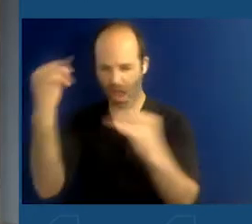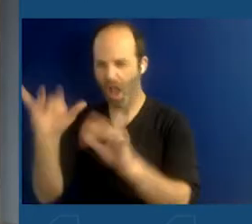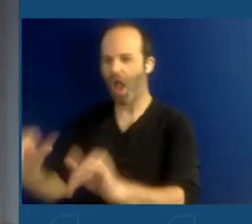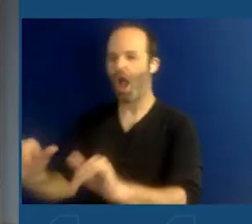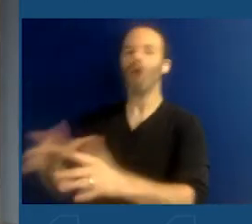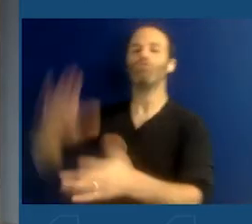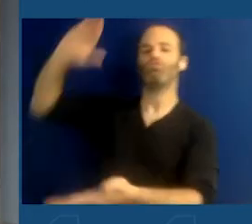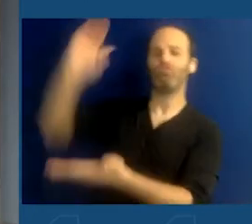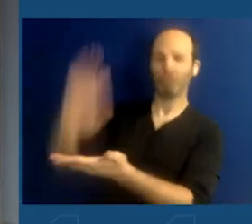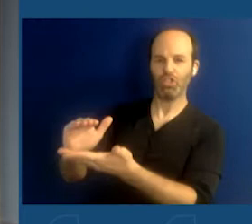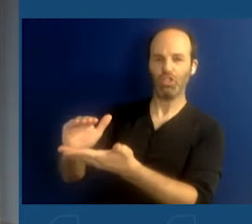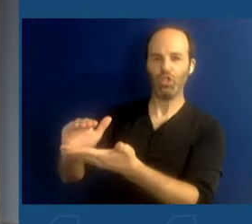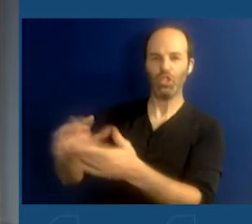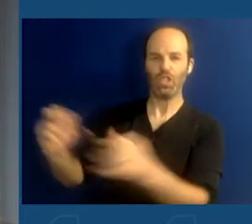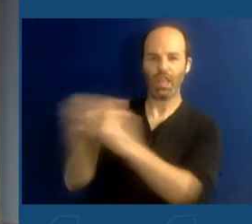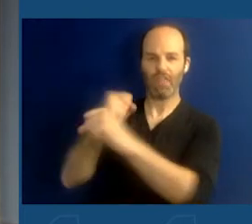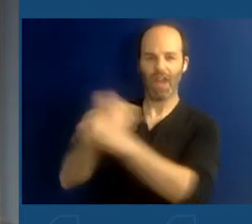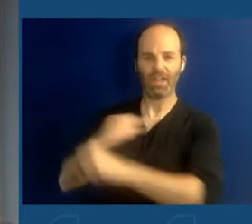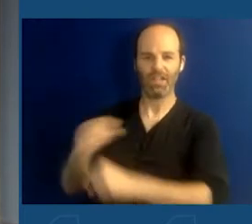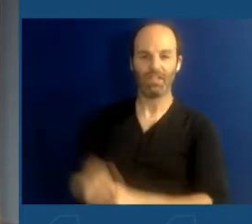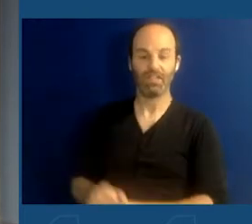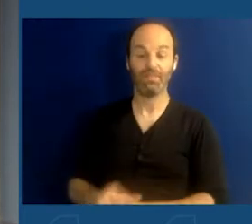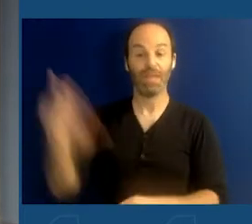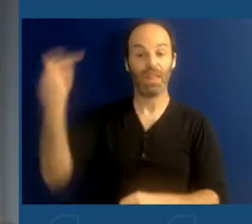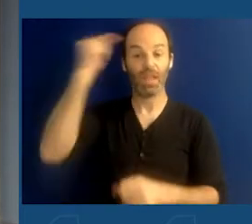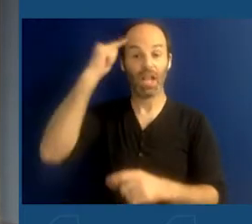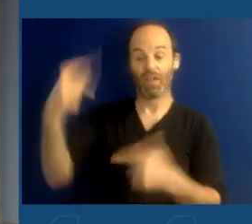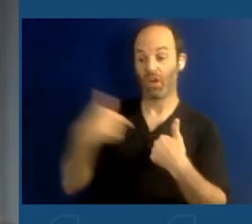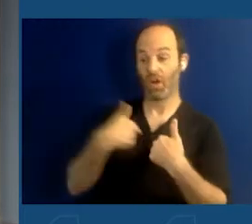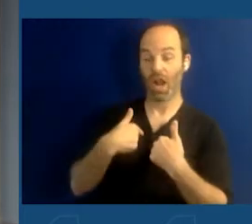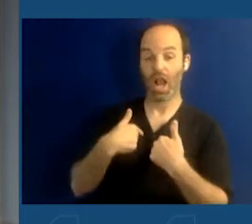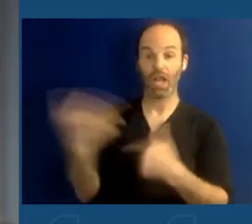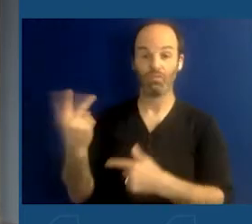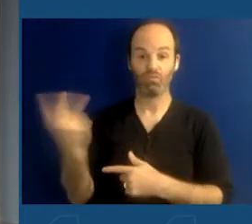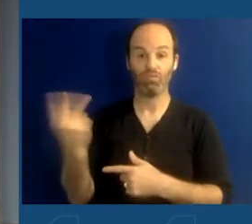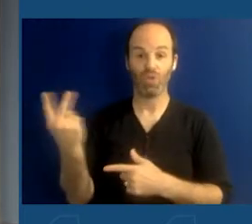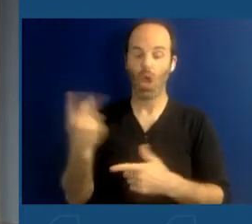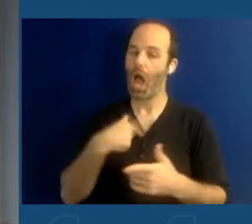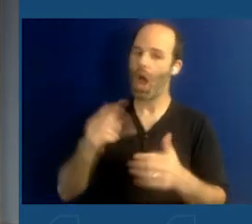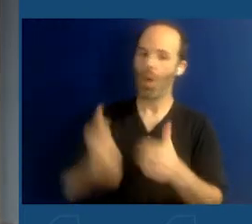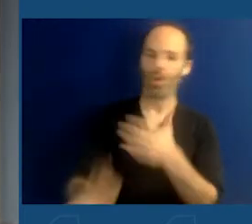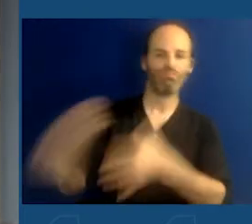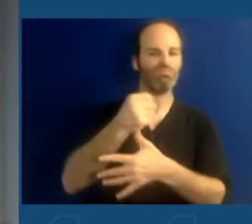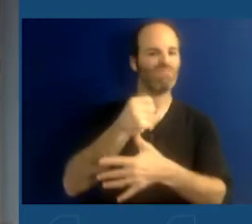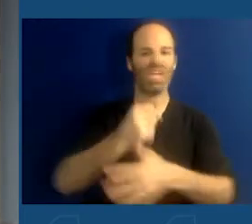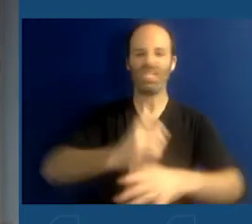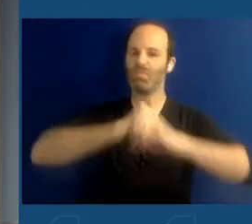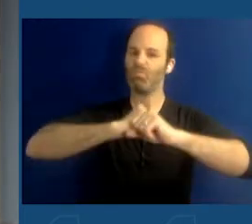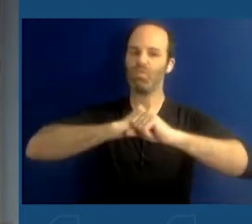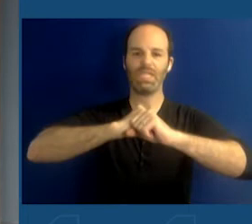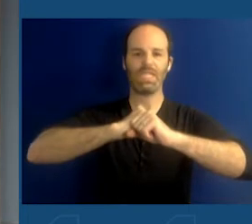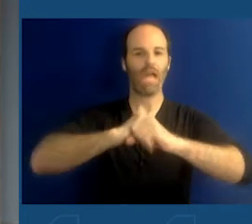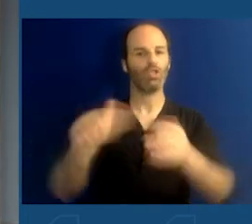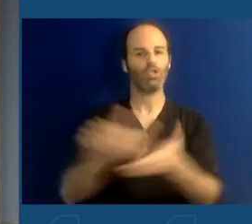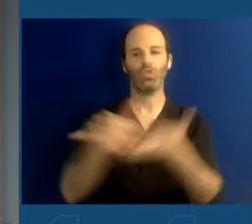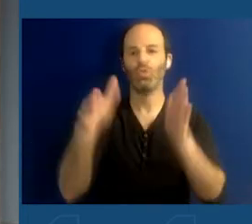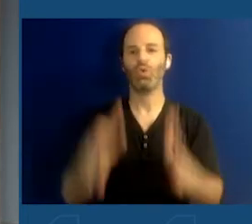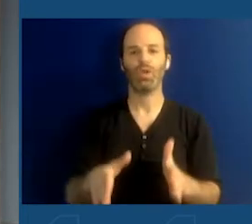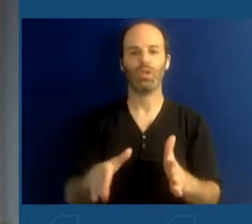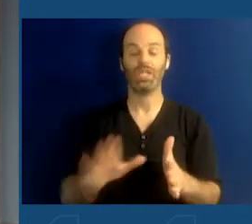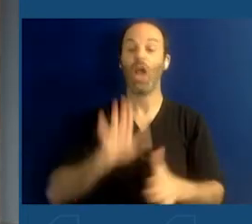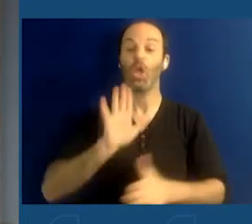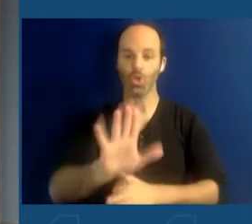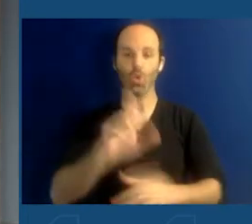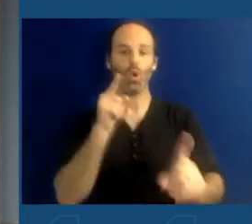Governor Hochul and I, our number one goal is to protect New Yorkers. I know that's your number one goal, too. So I want to